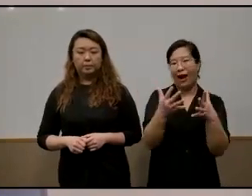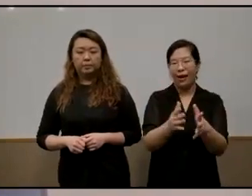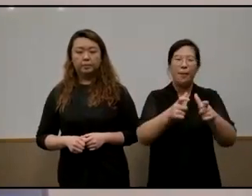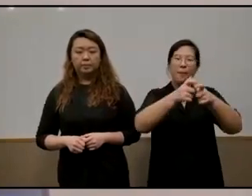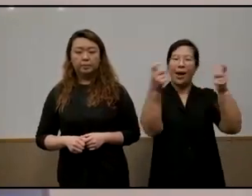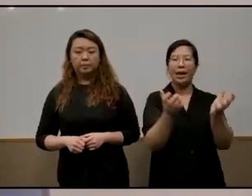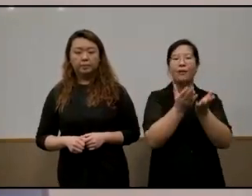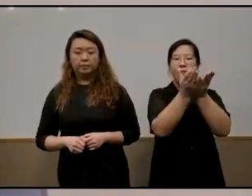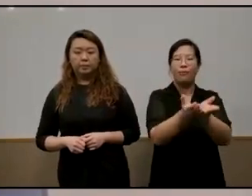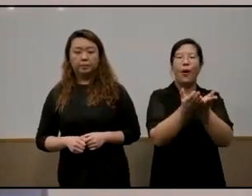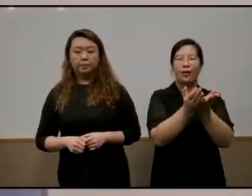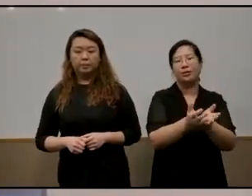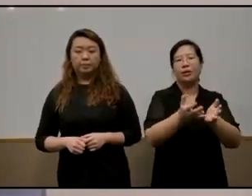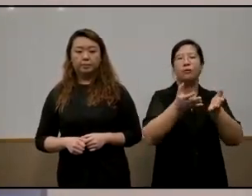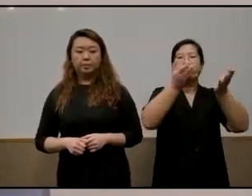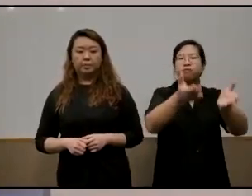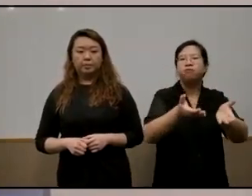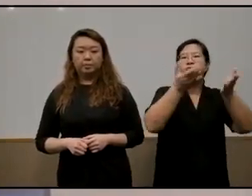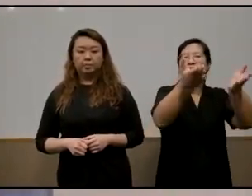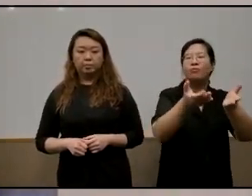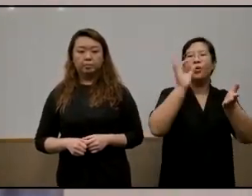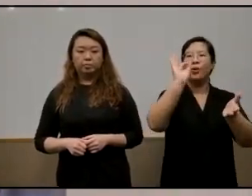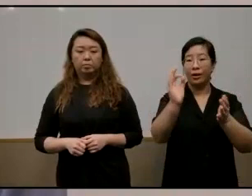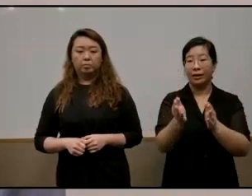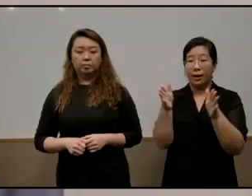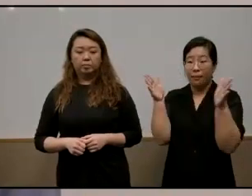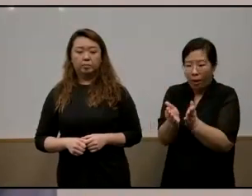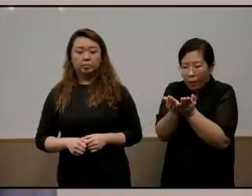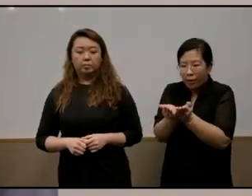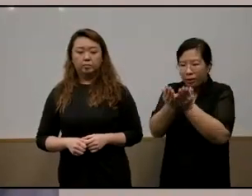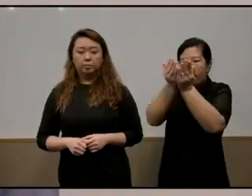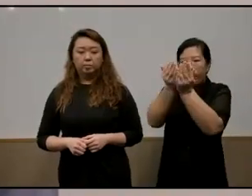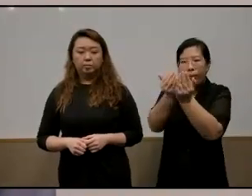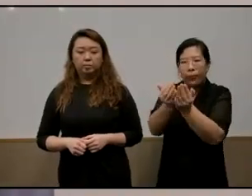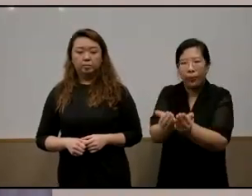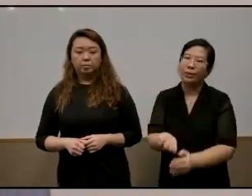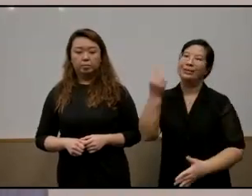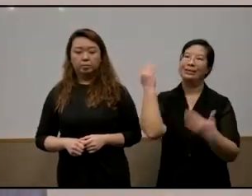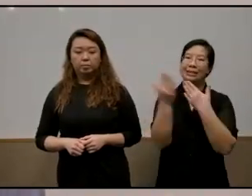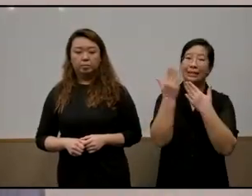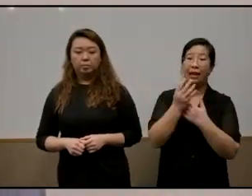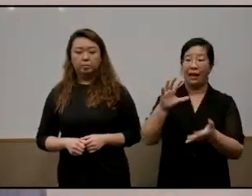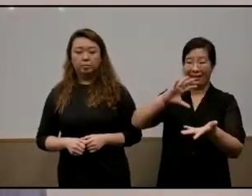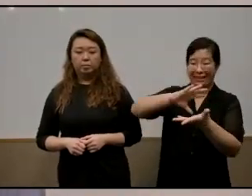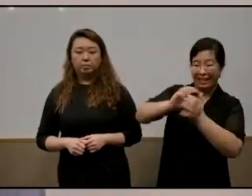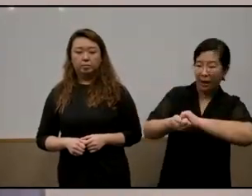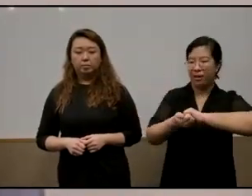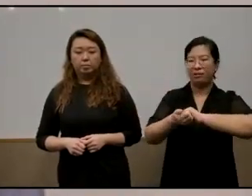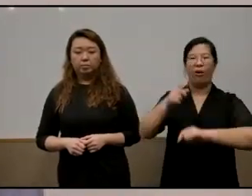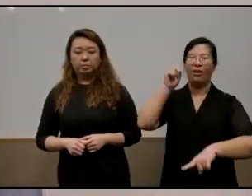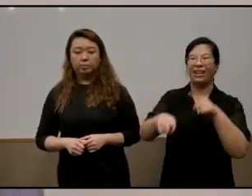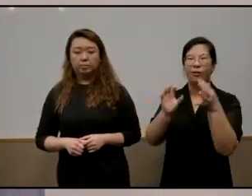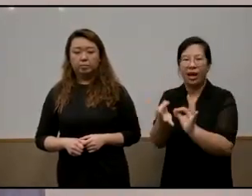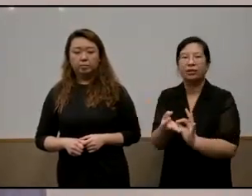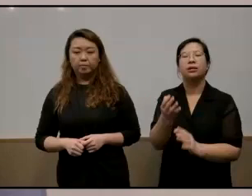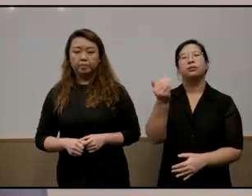but a small one may sink and damage to a small boat is sometimes irreparable so what we are looking at is yeah